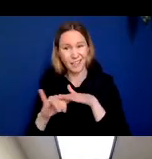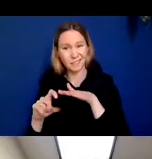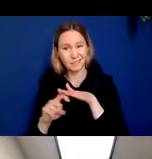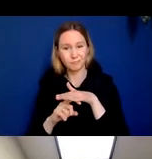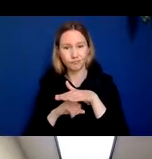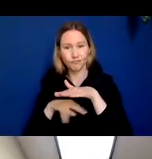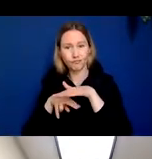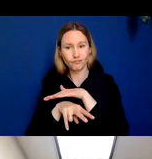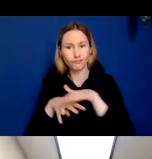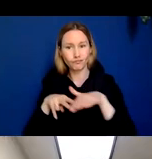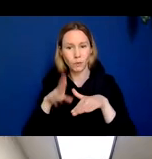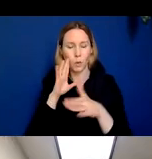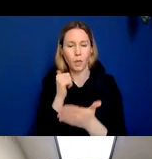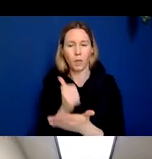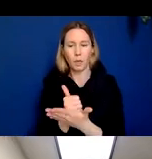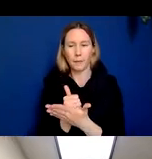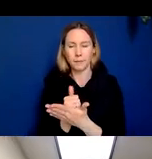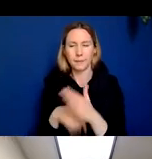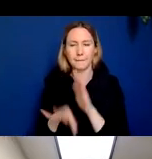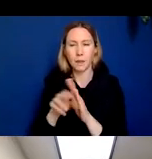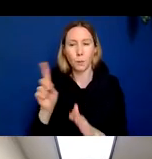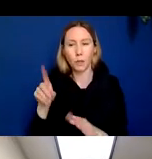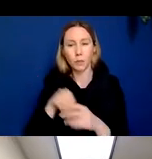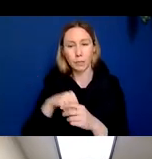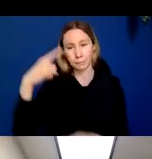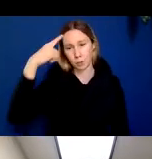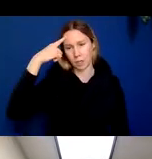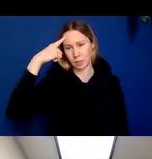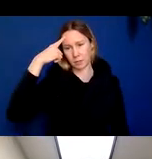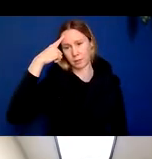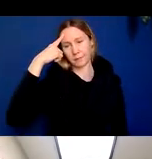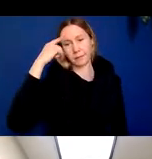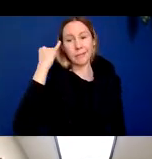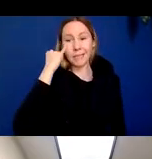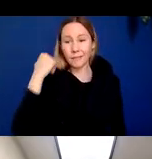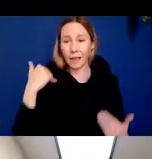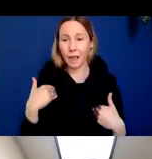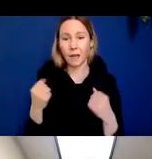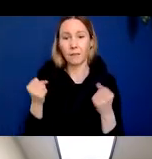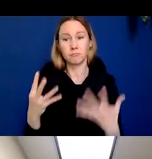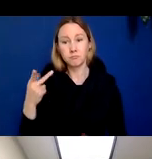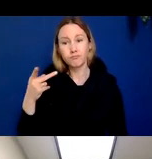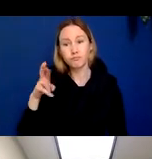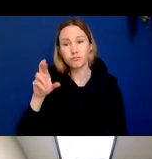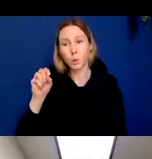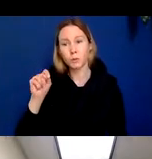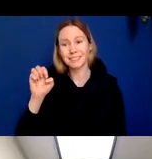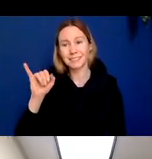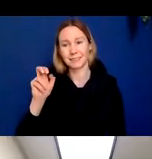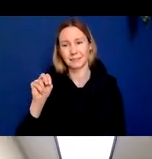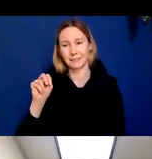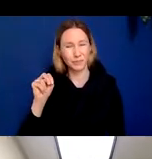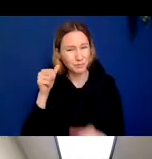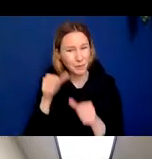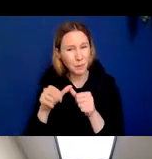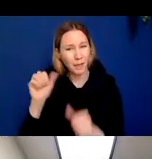it helps us tag in the brain if there indeed is the accumulation of the amyloid protein. And if you remember, that is